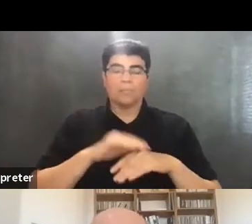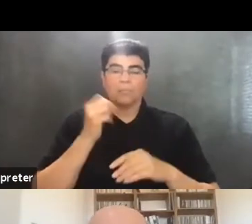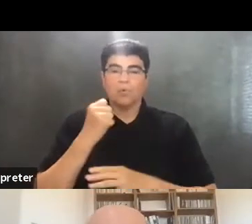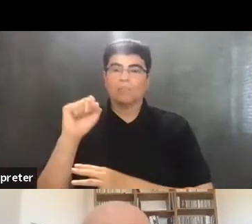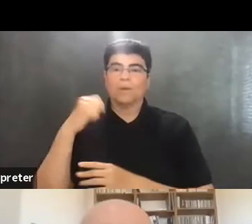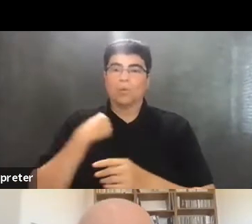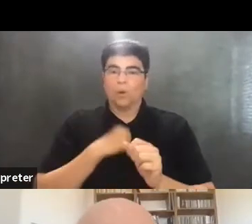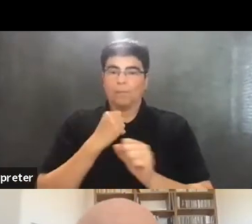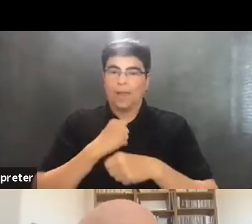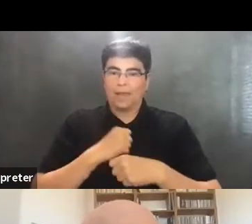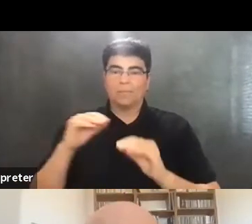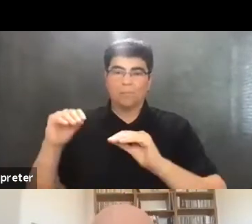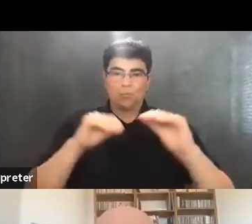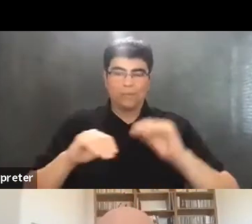make.